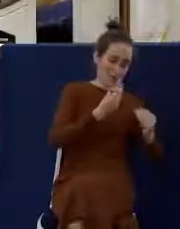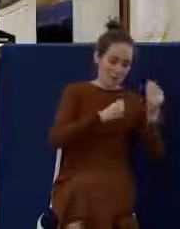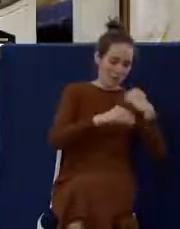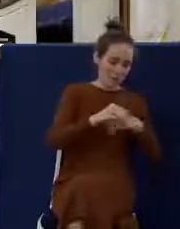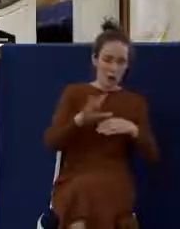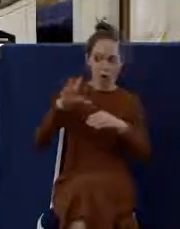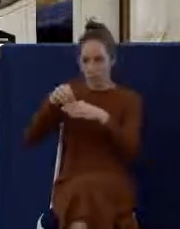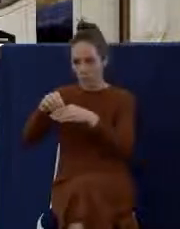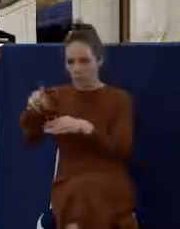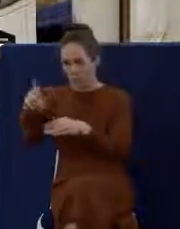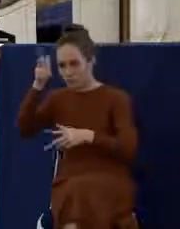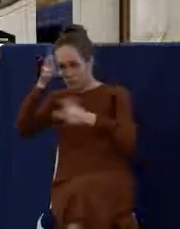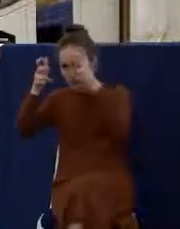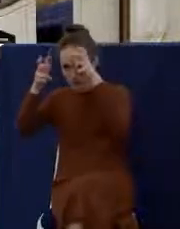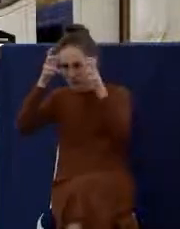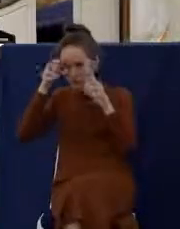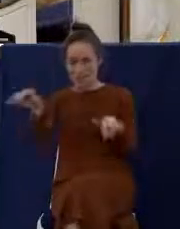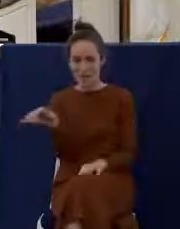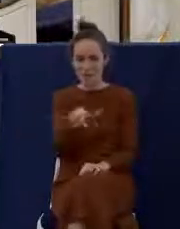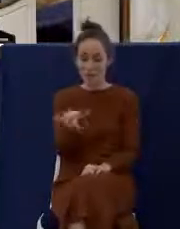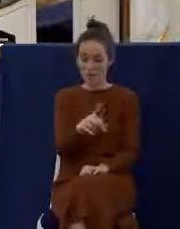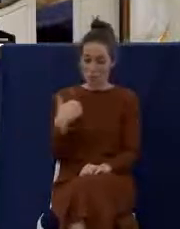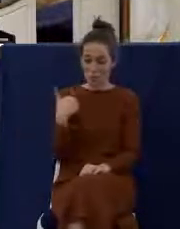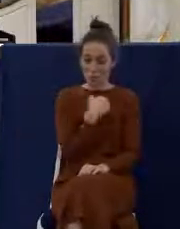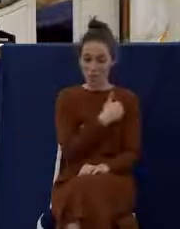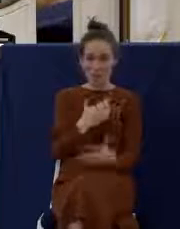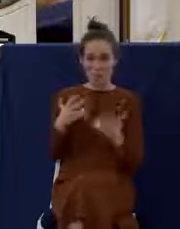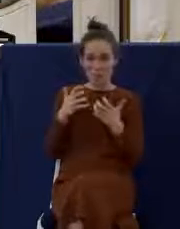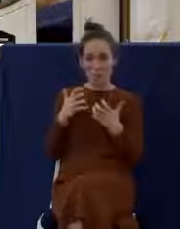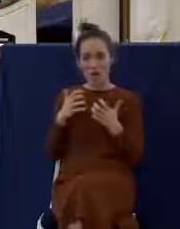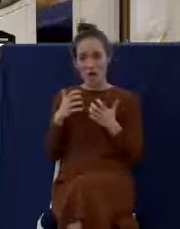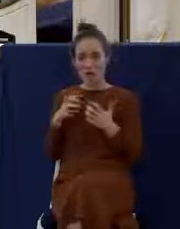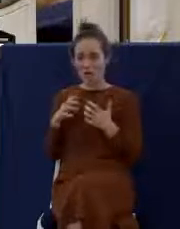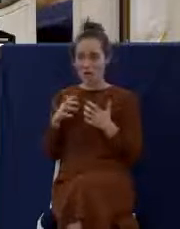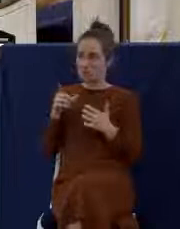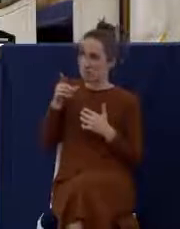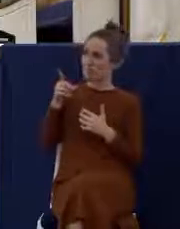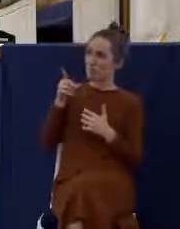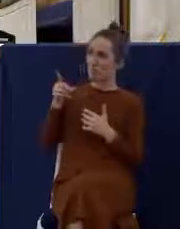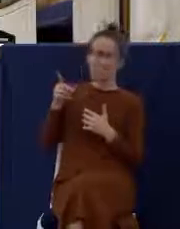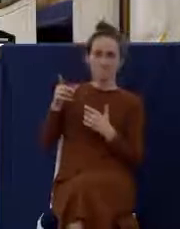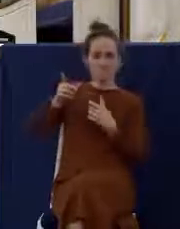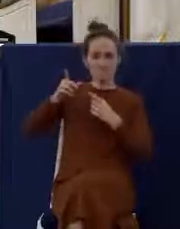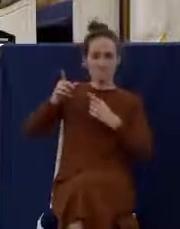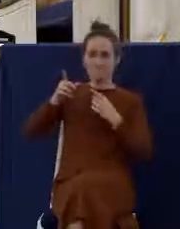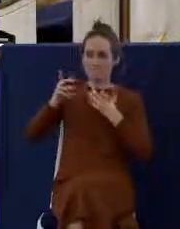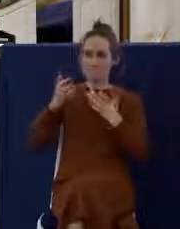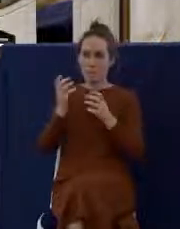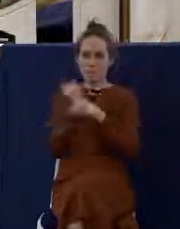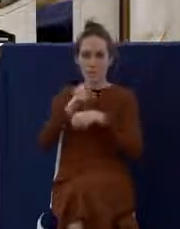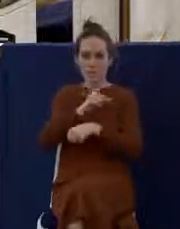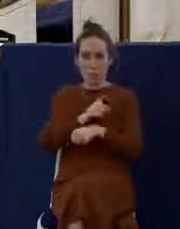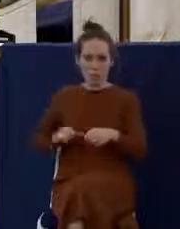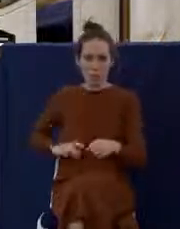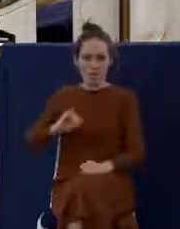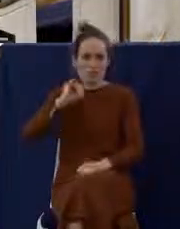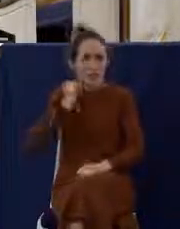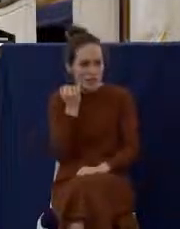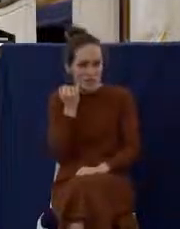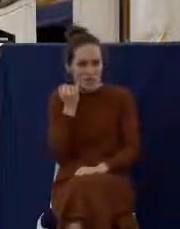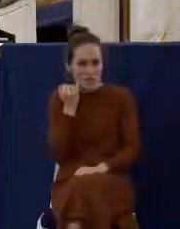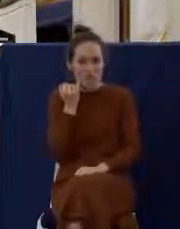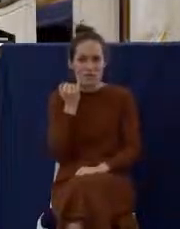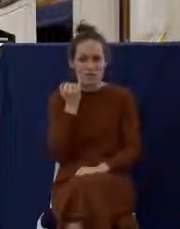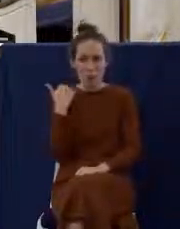we provoke the Lord to jealousy? Are we stronger than he? So you see the connection there? Paul said there's something real that takes place there spiritually.